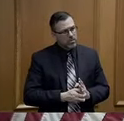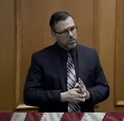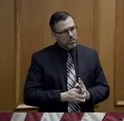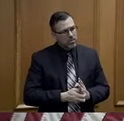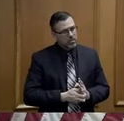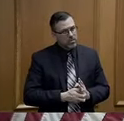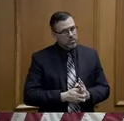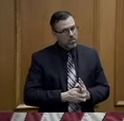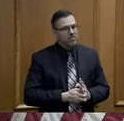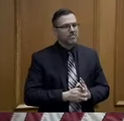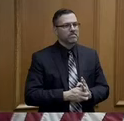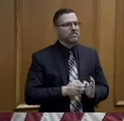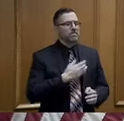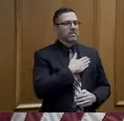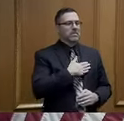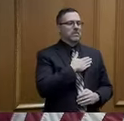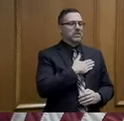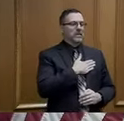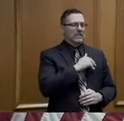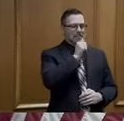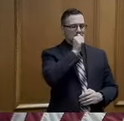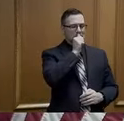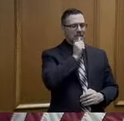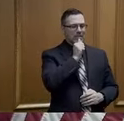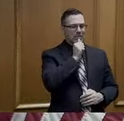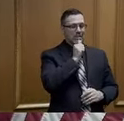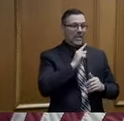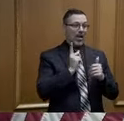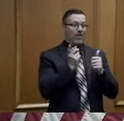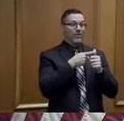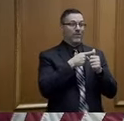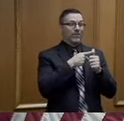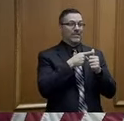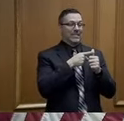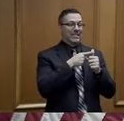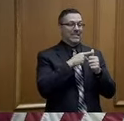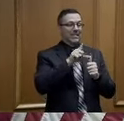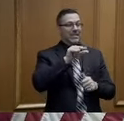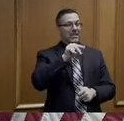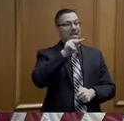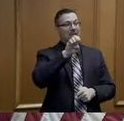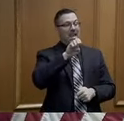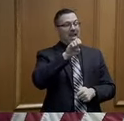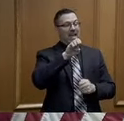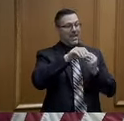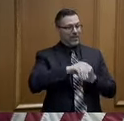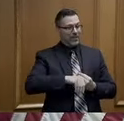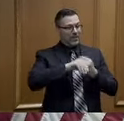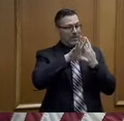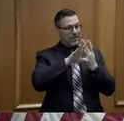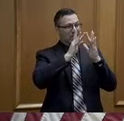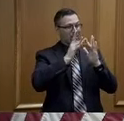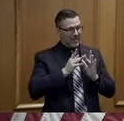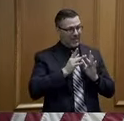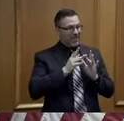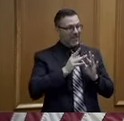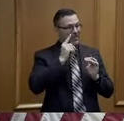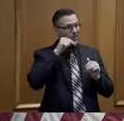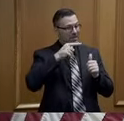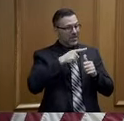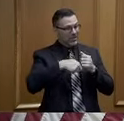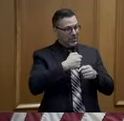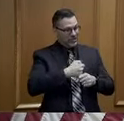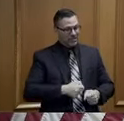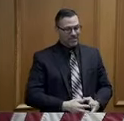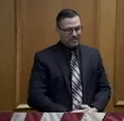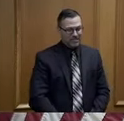Patience, everybody, while we have our first live-streamed news press conference of the year. I'm going have